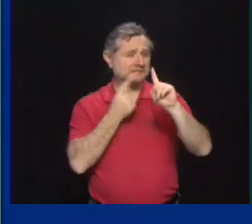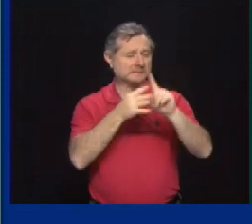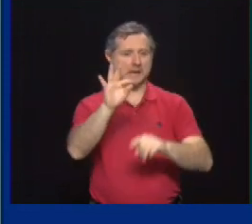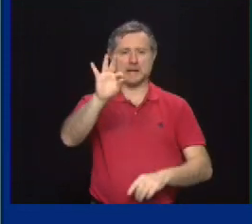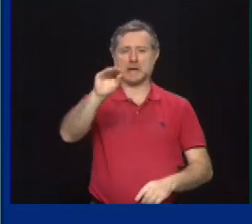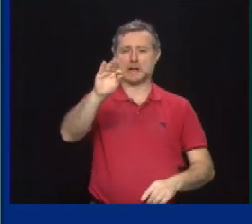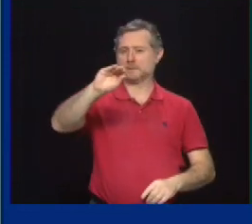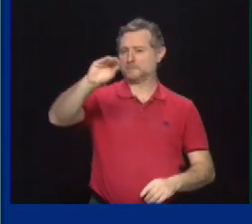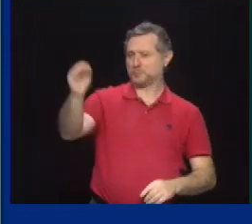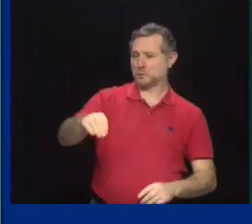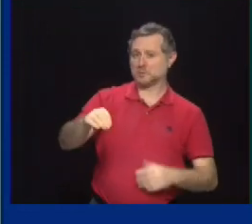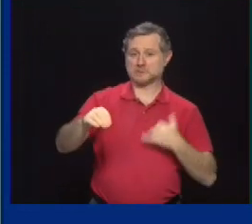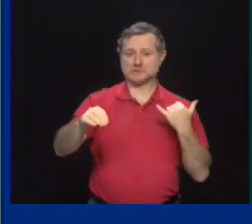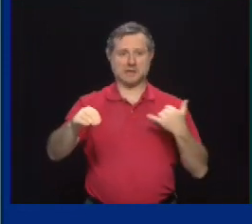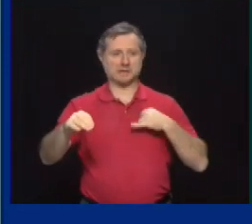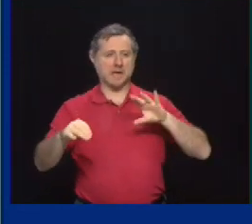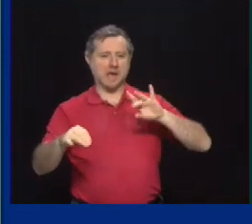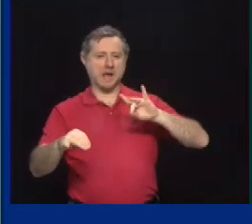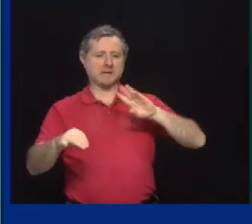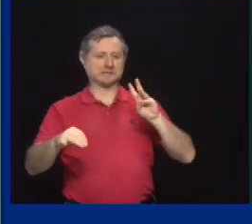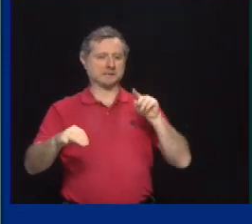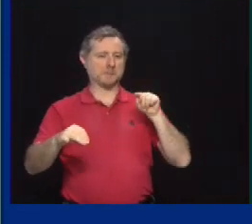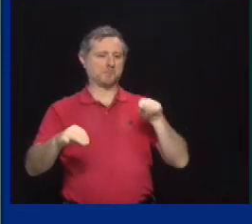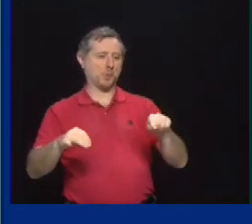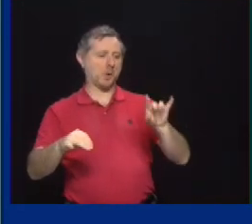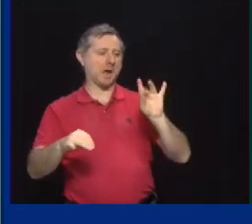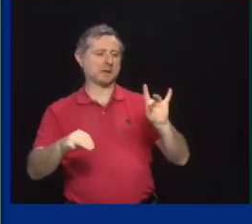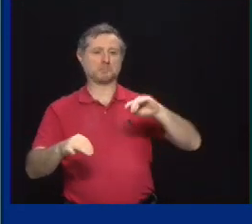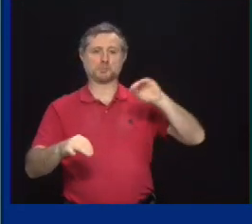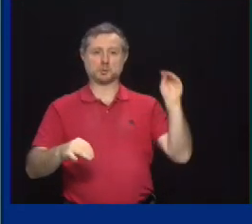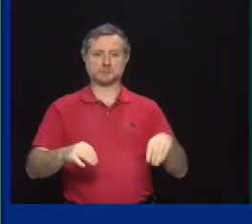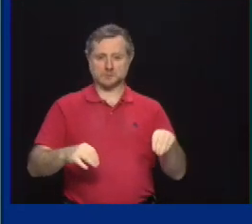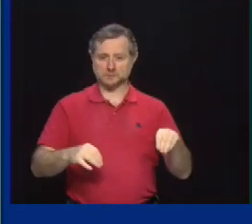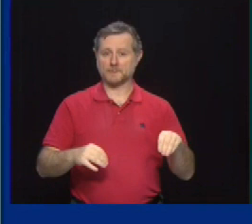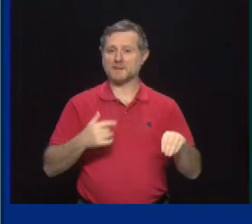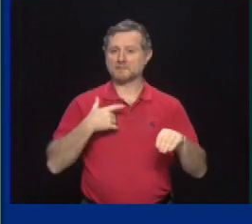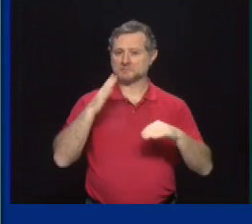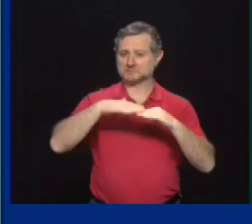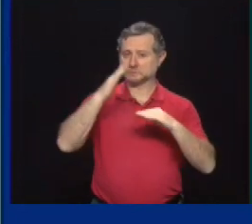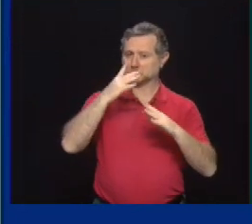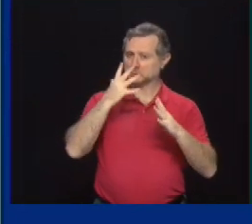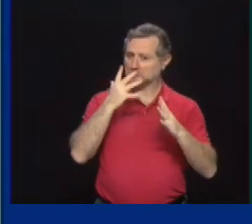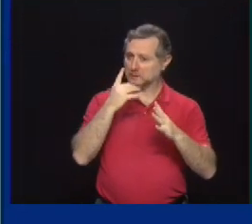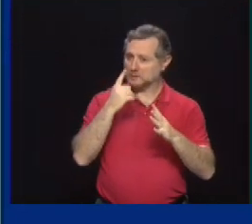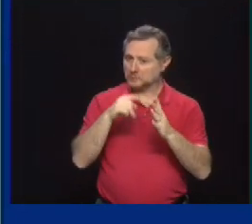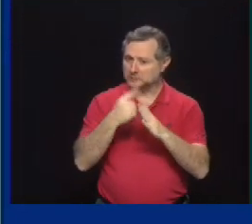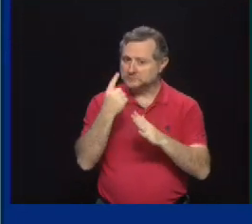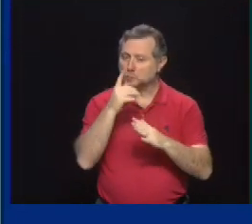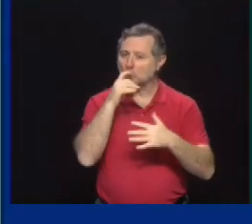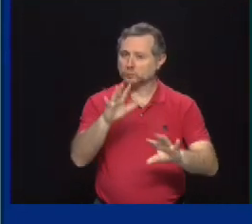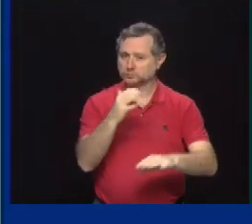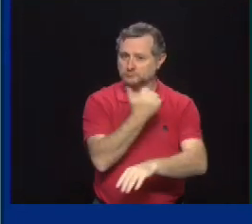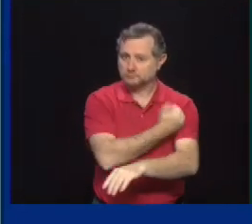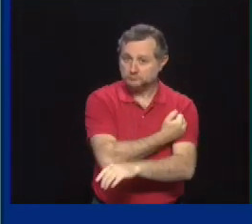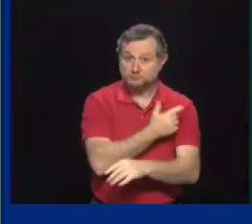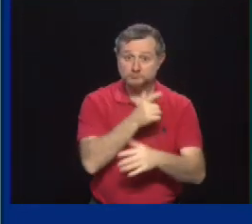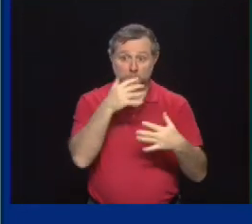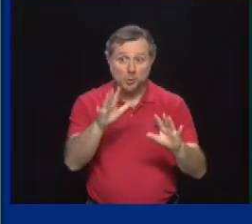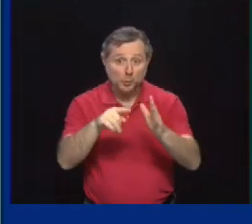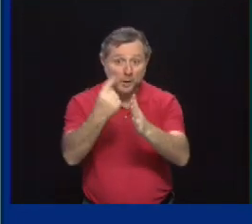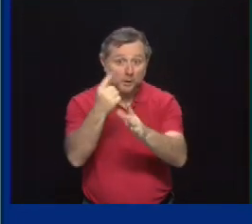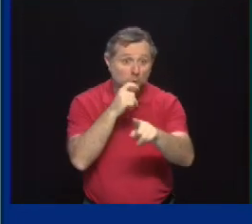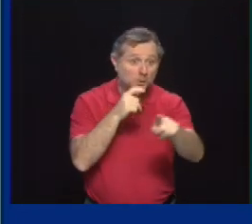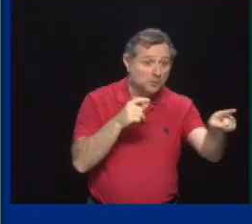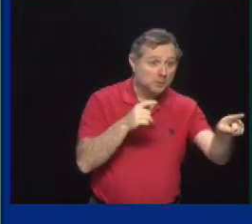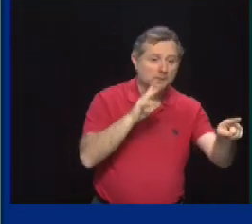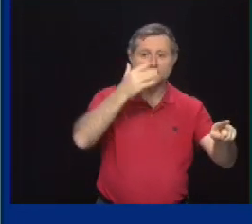So terms of our 18 plus with one dose, if you got one dose, don't forget the second one. And I could not fully inoculate it and